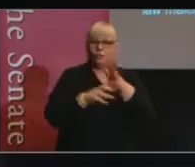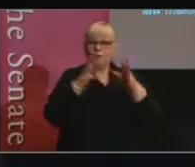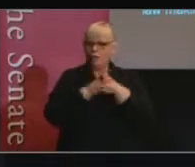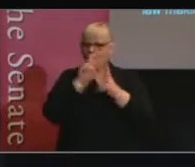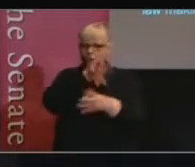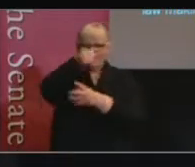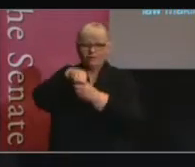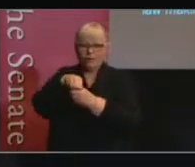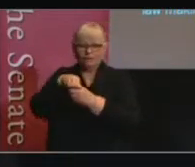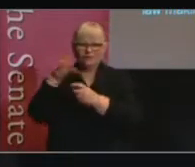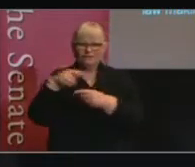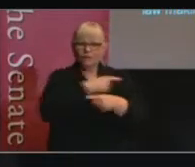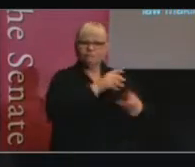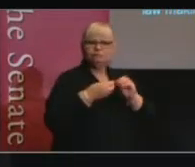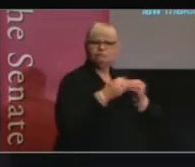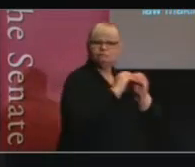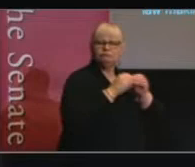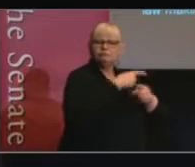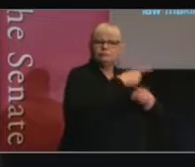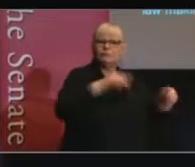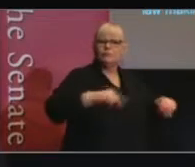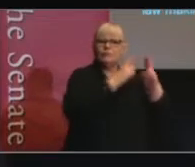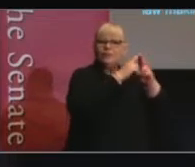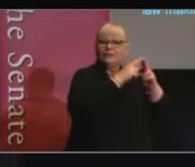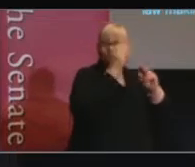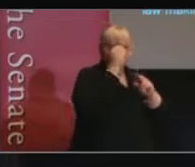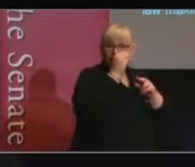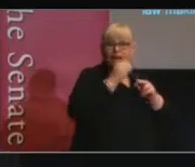which makes parliamentary committees of interest to lawyers.